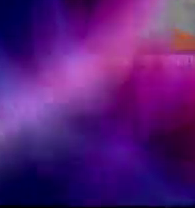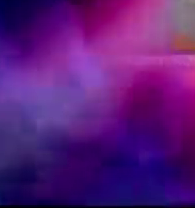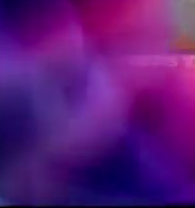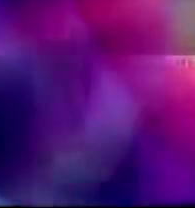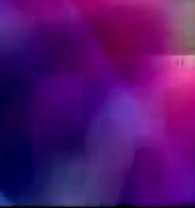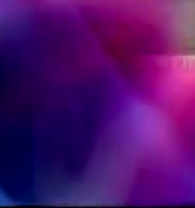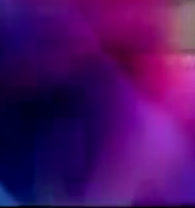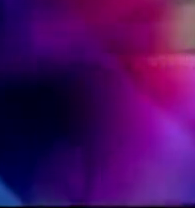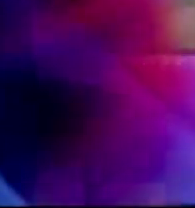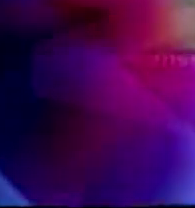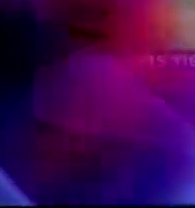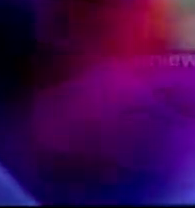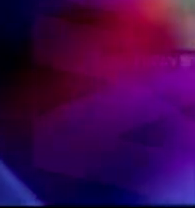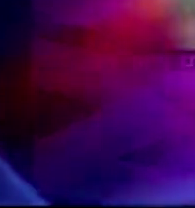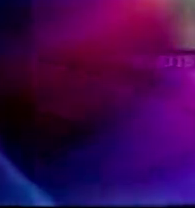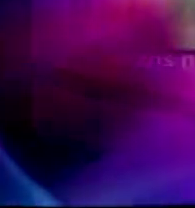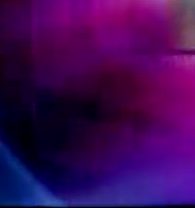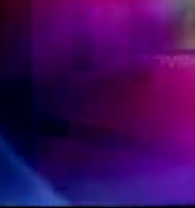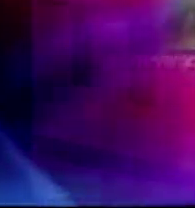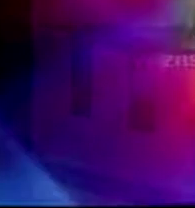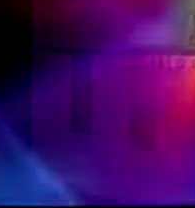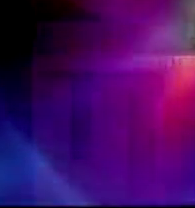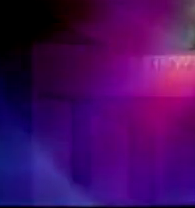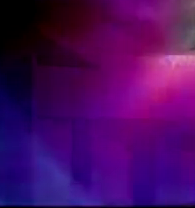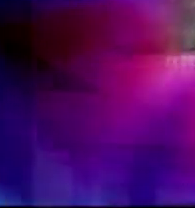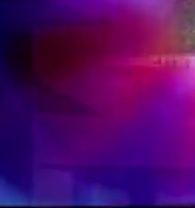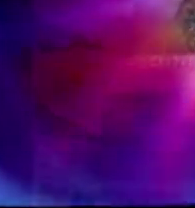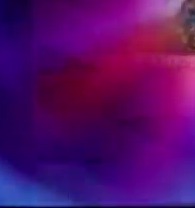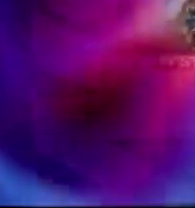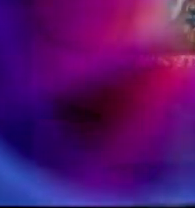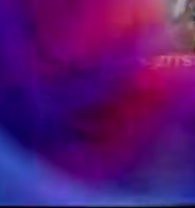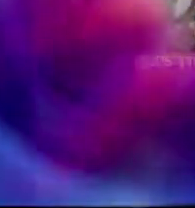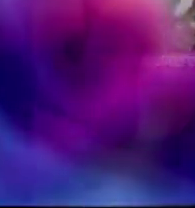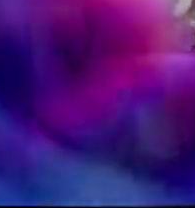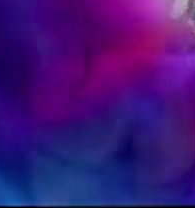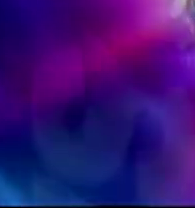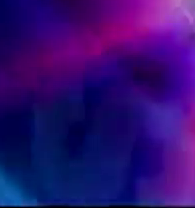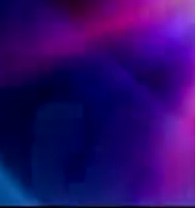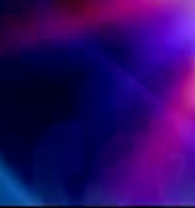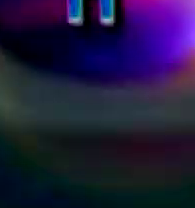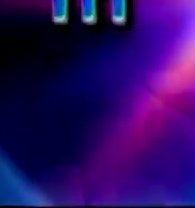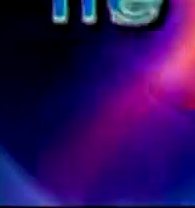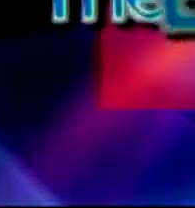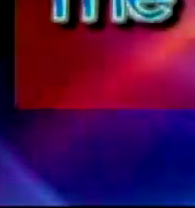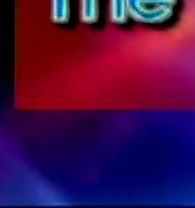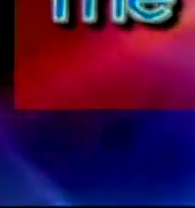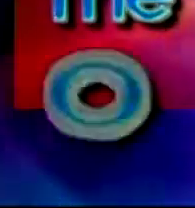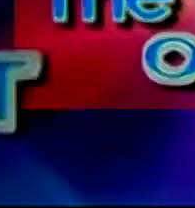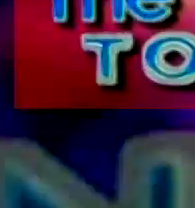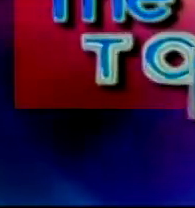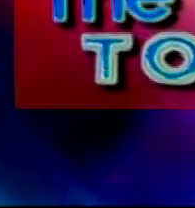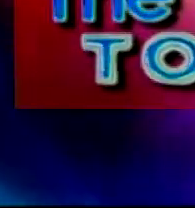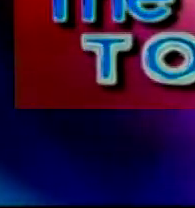covering the islands of the bahamas zns network presents the bahamas tonight